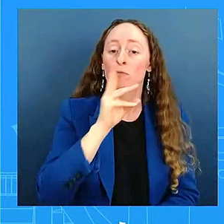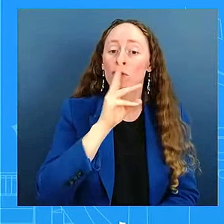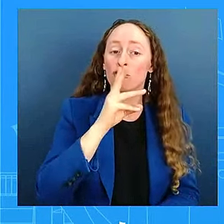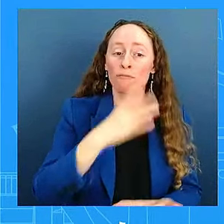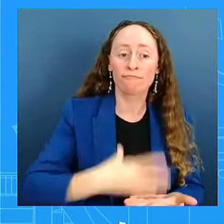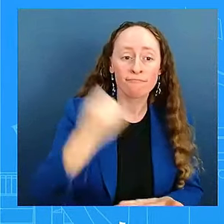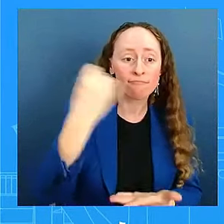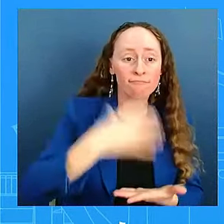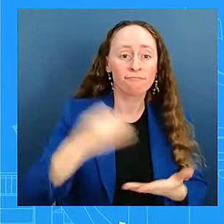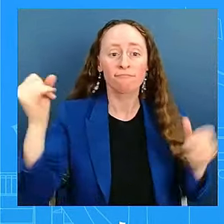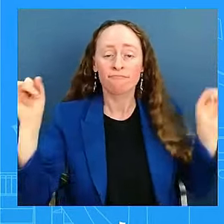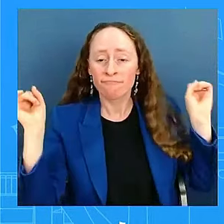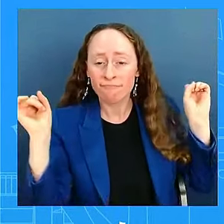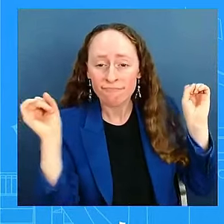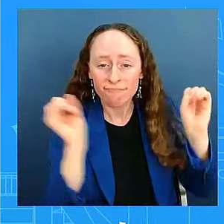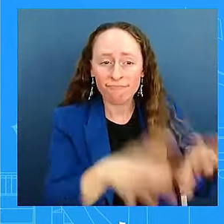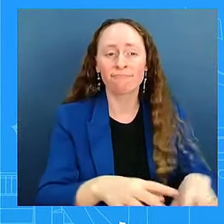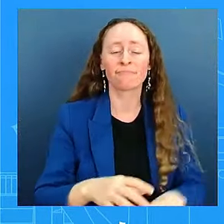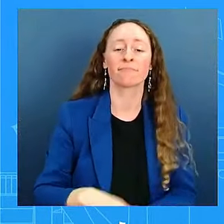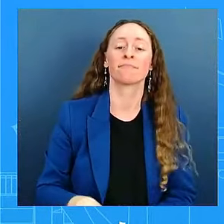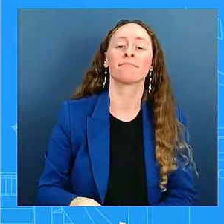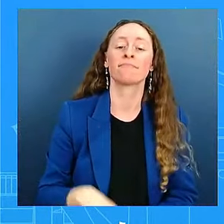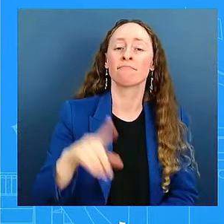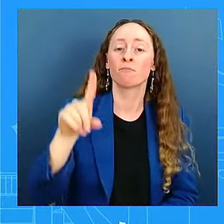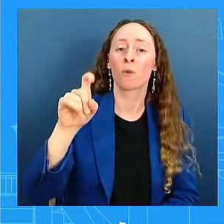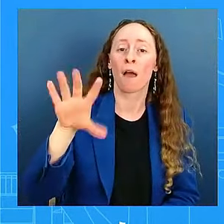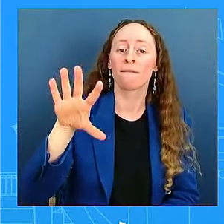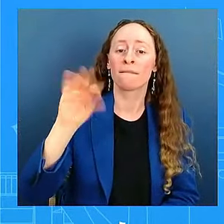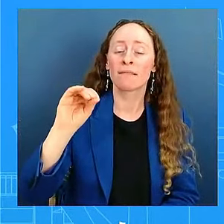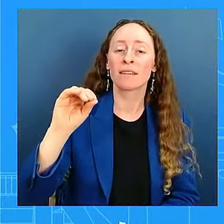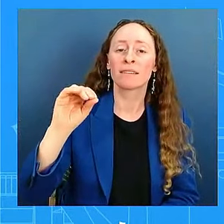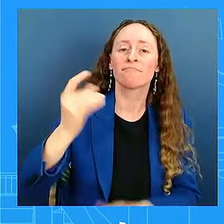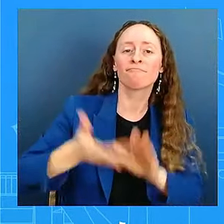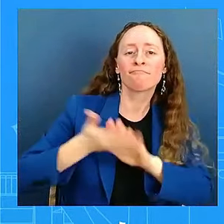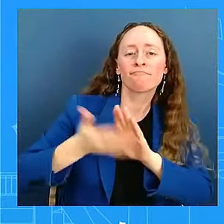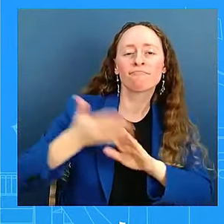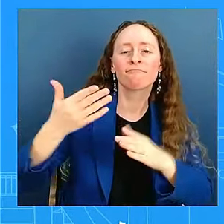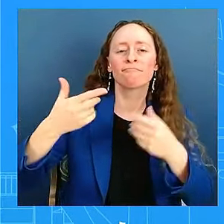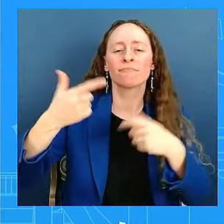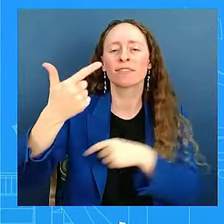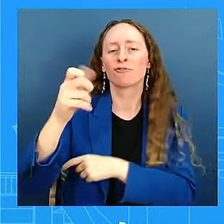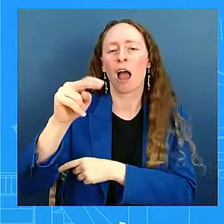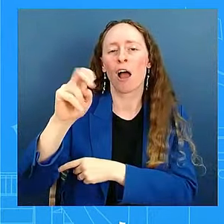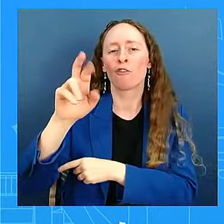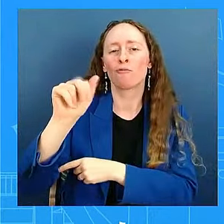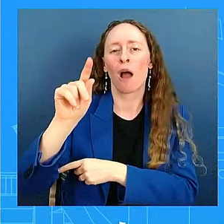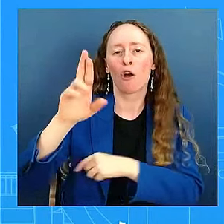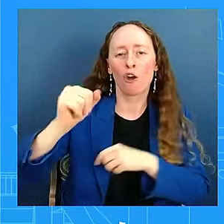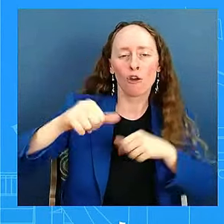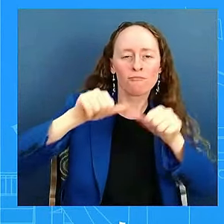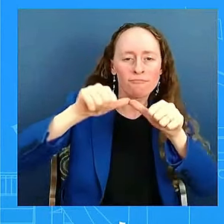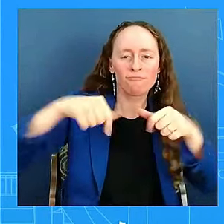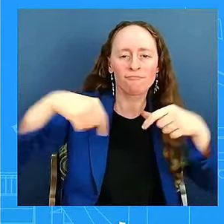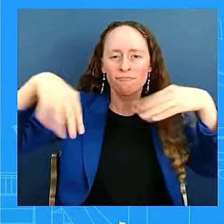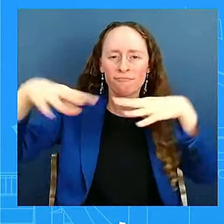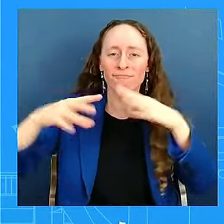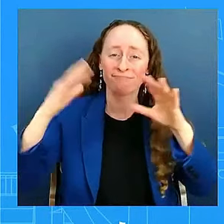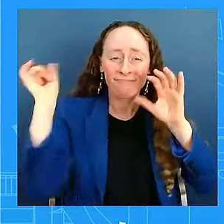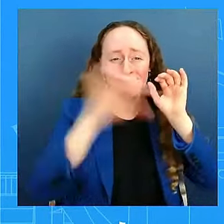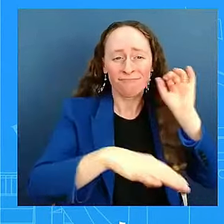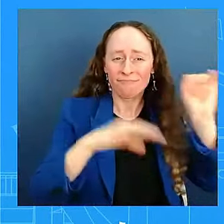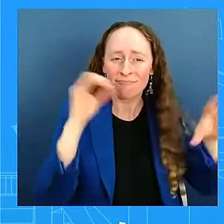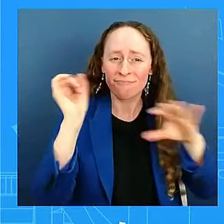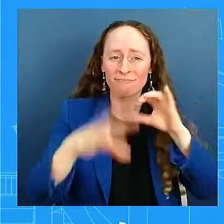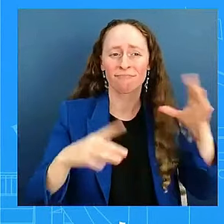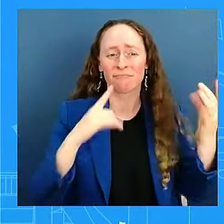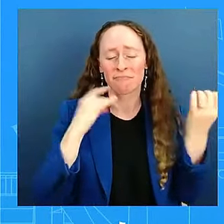urban search and rescue personnel on the ground. The Department of Defense has 30 high water trucks and 22 helicopters.